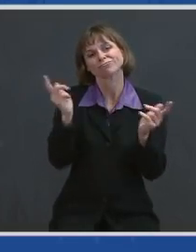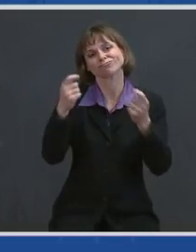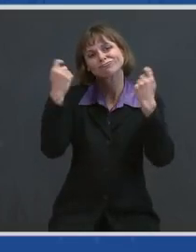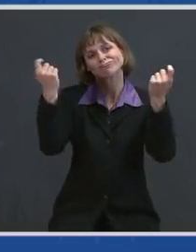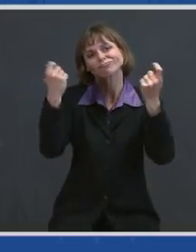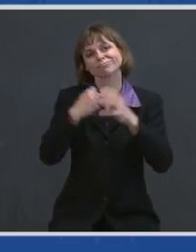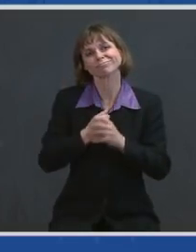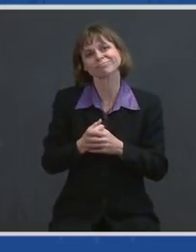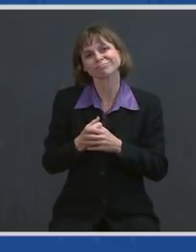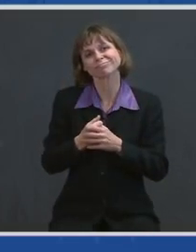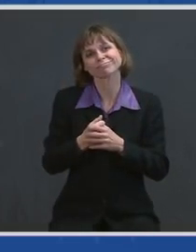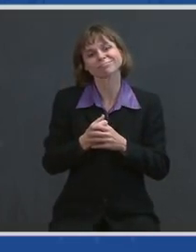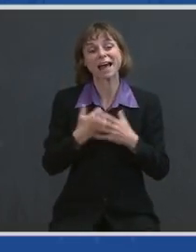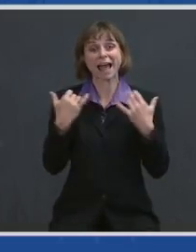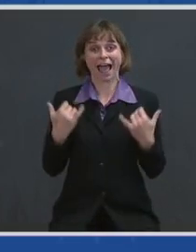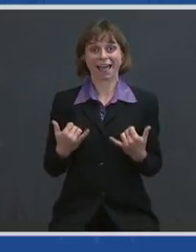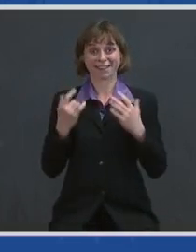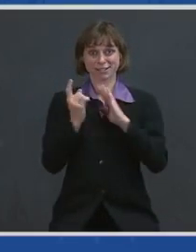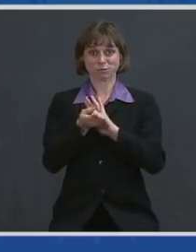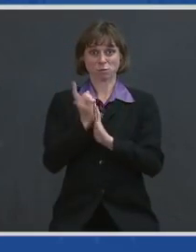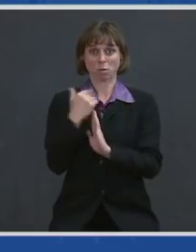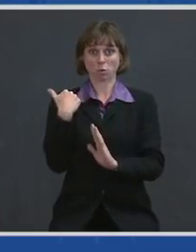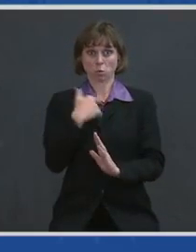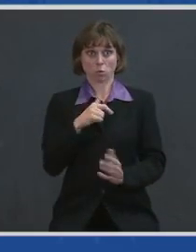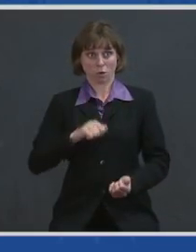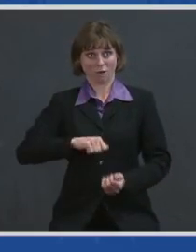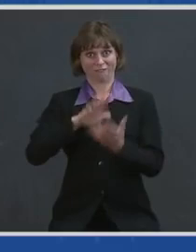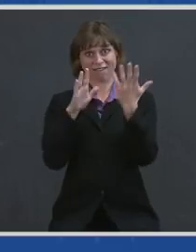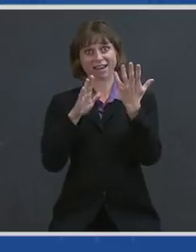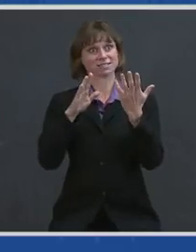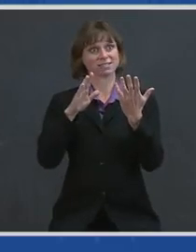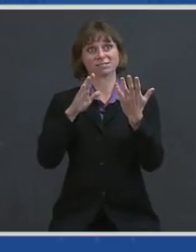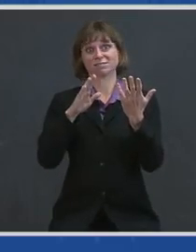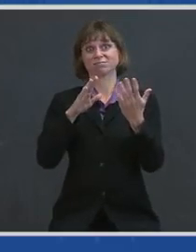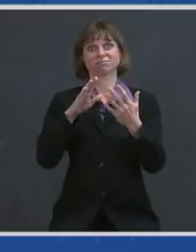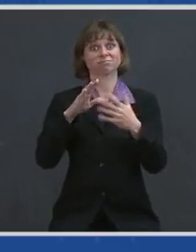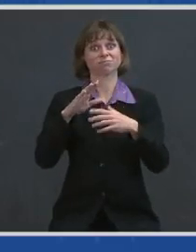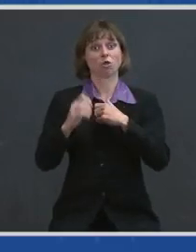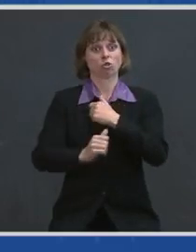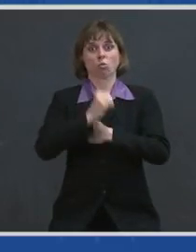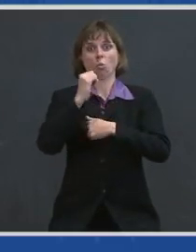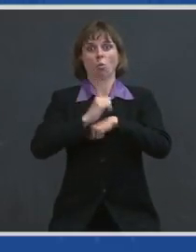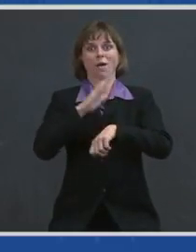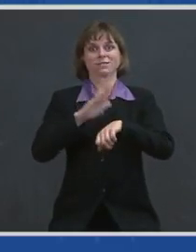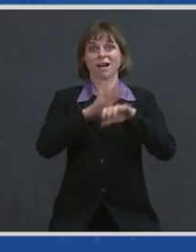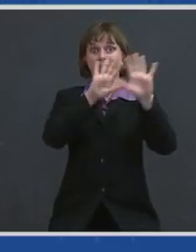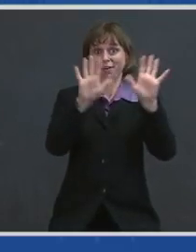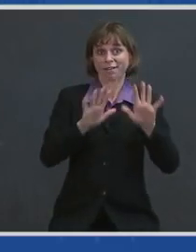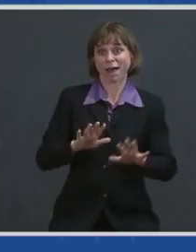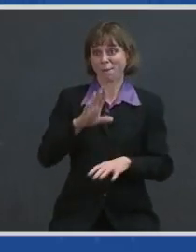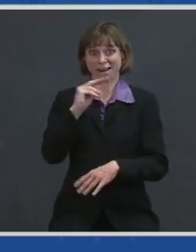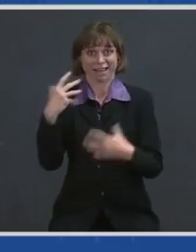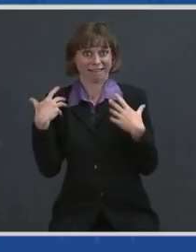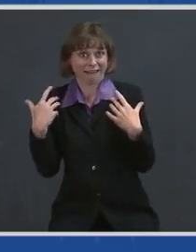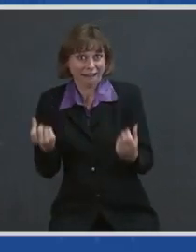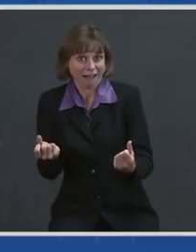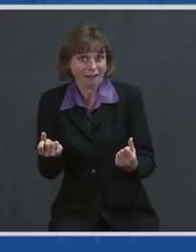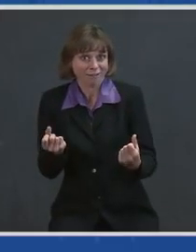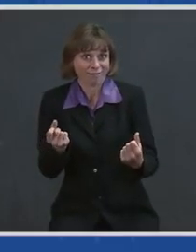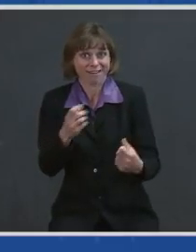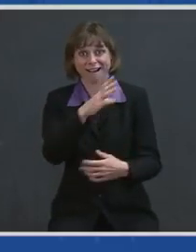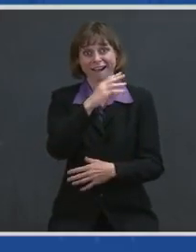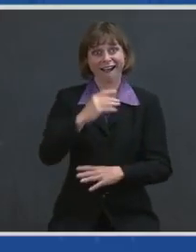At this moment, we face global threats to our climate and our health, to our physical security